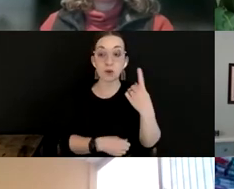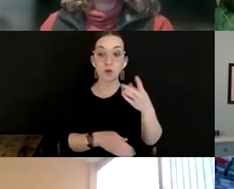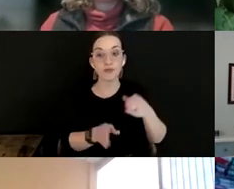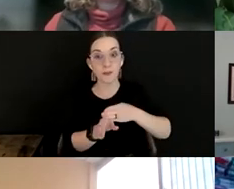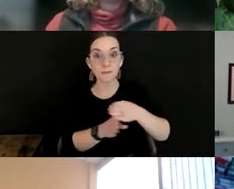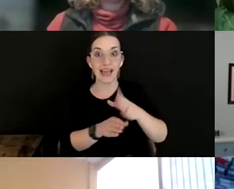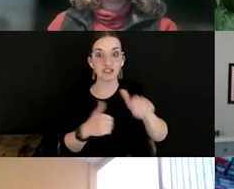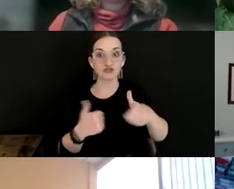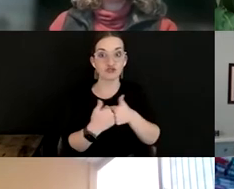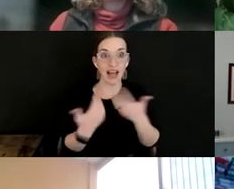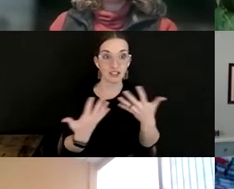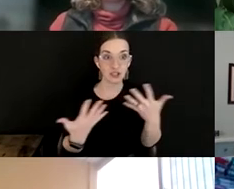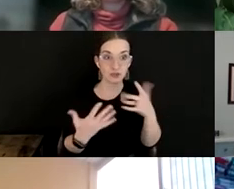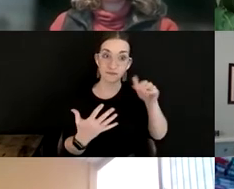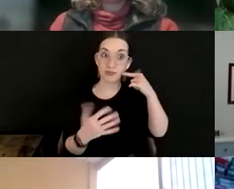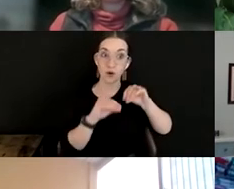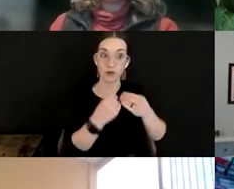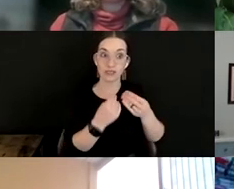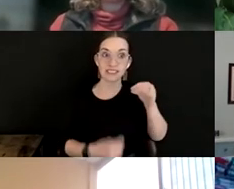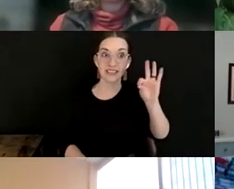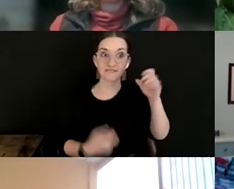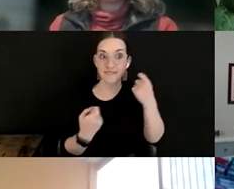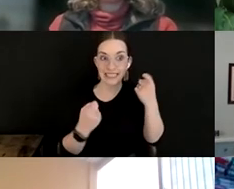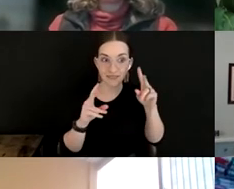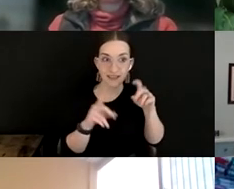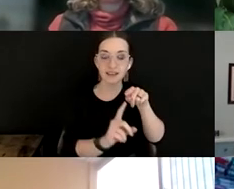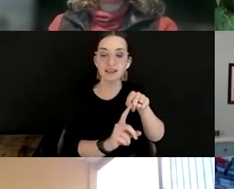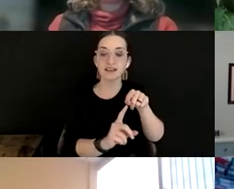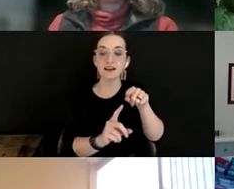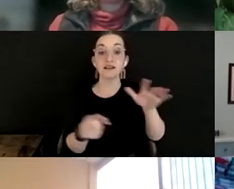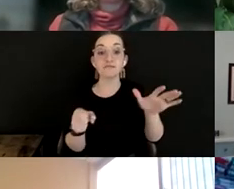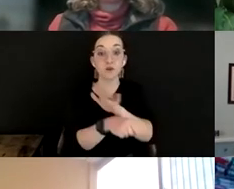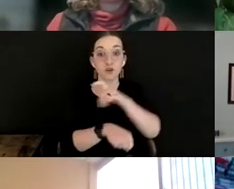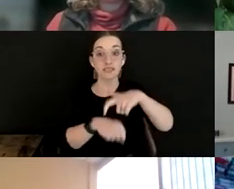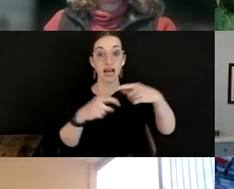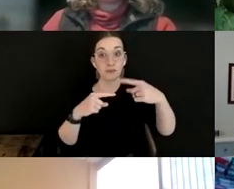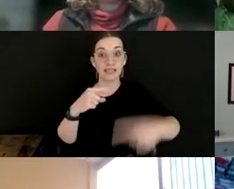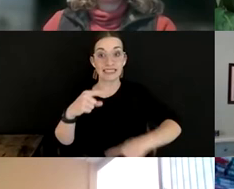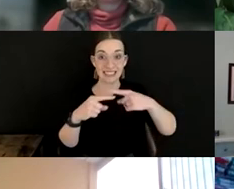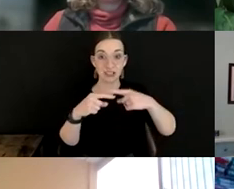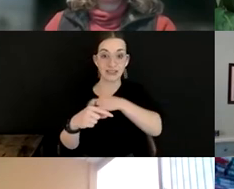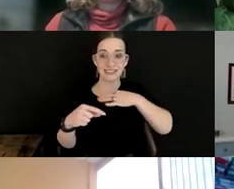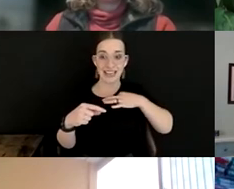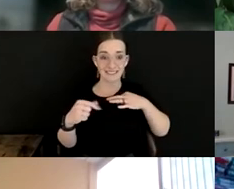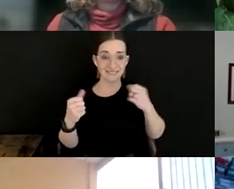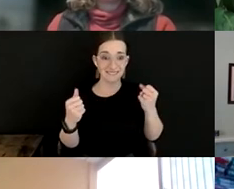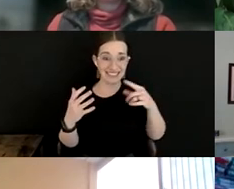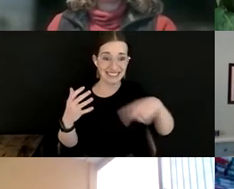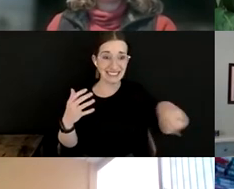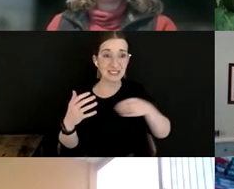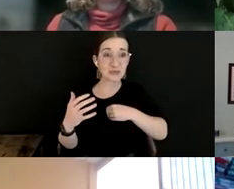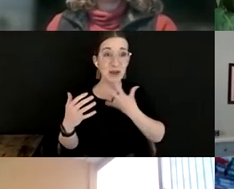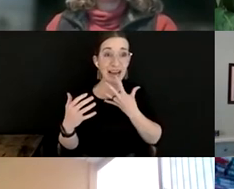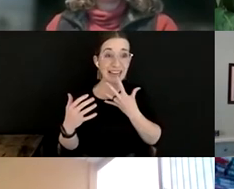the festival had had is that the majority of the full-time year-round staff was white, 13 out of 14.